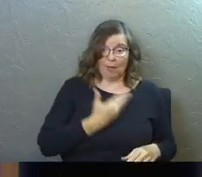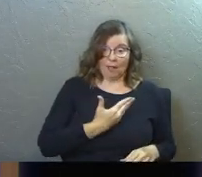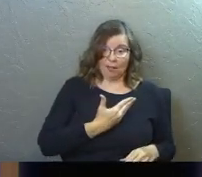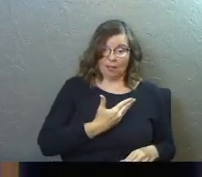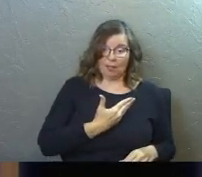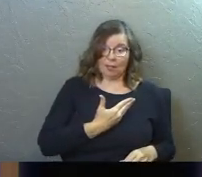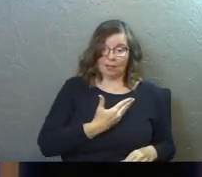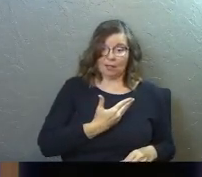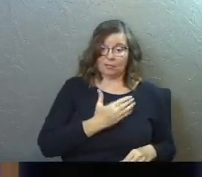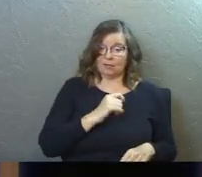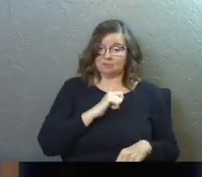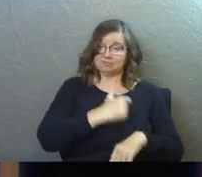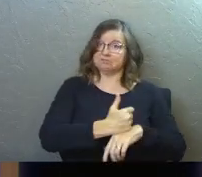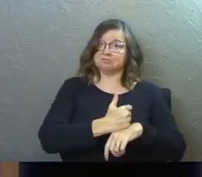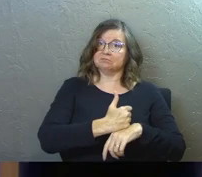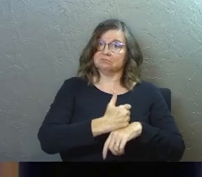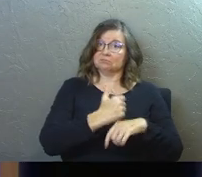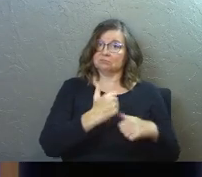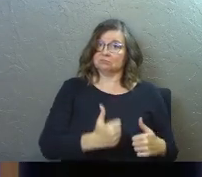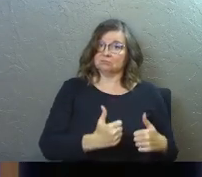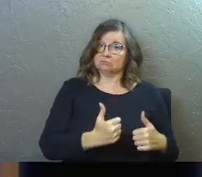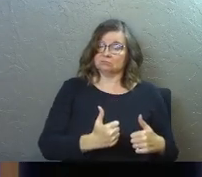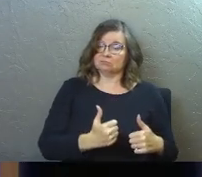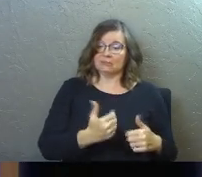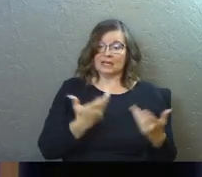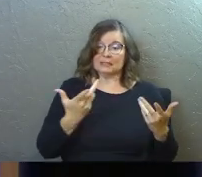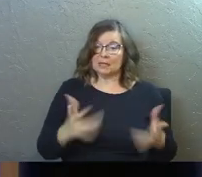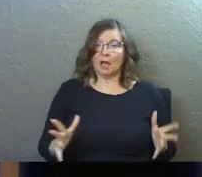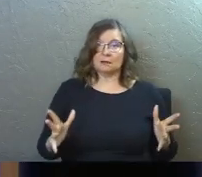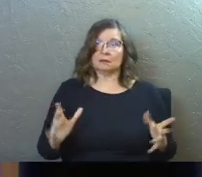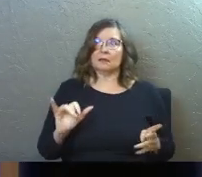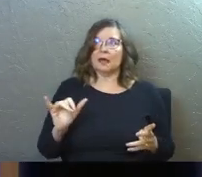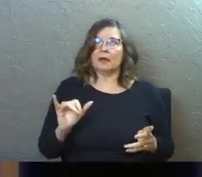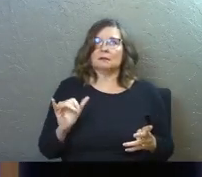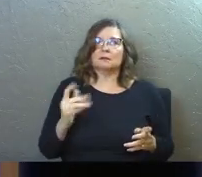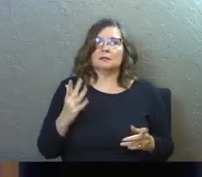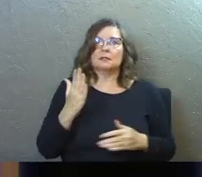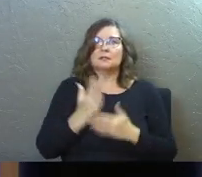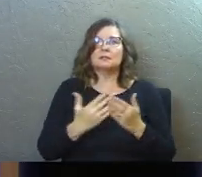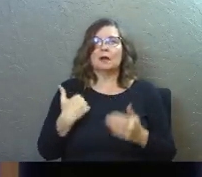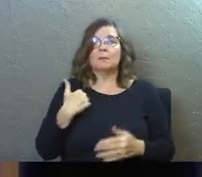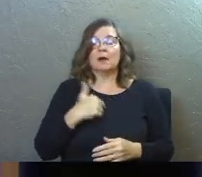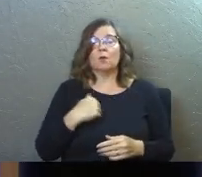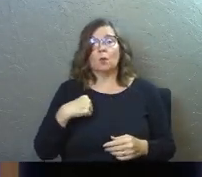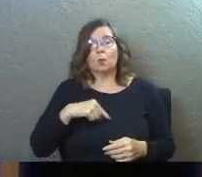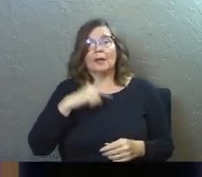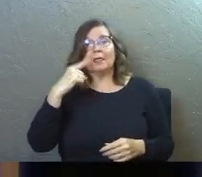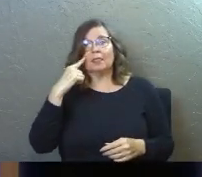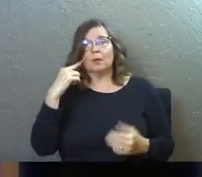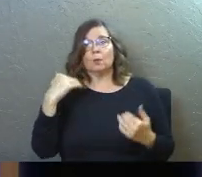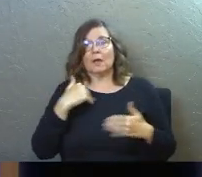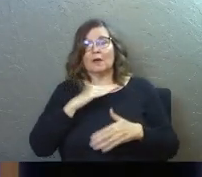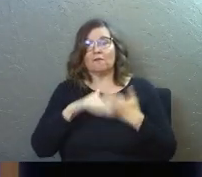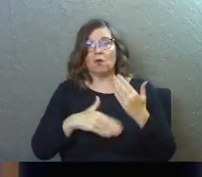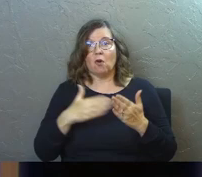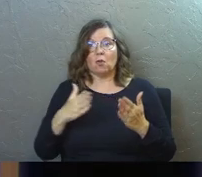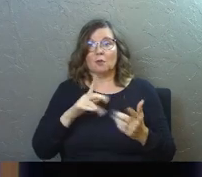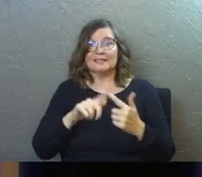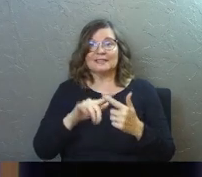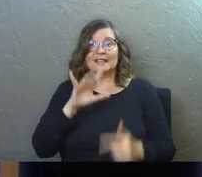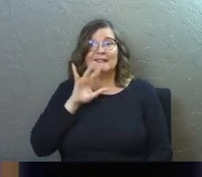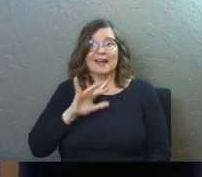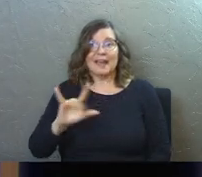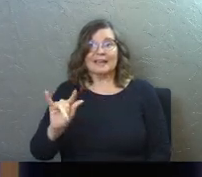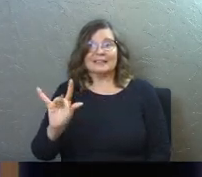they're locked in and it's done. Like, like some of us, like we think we've got all the way until they're